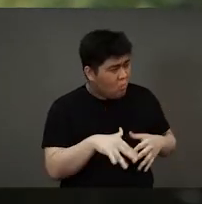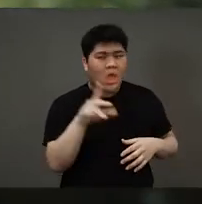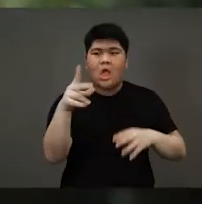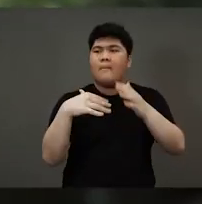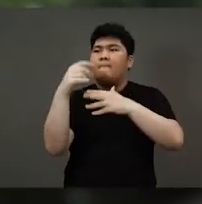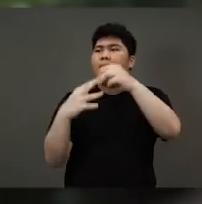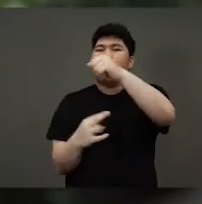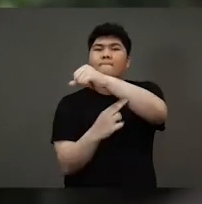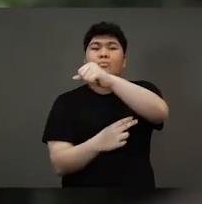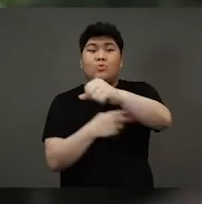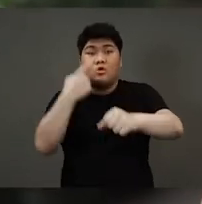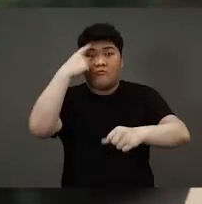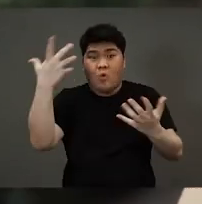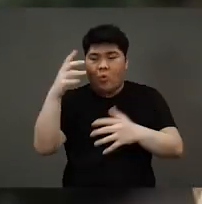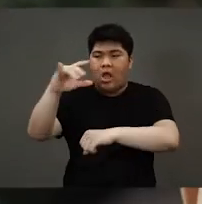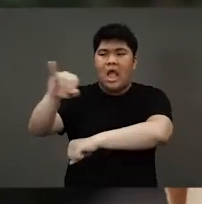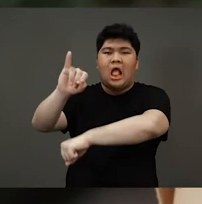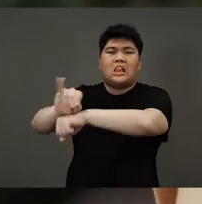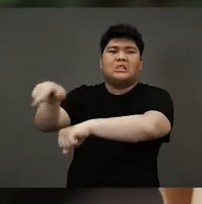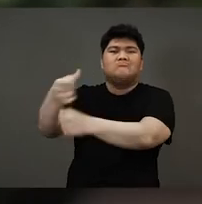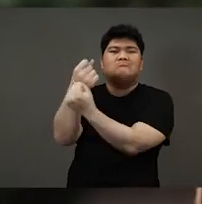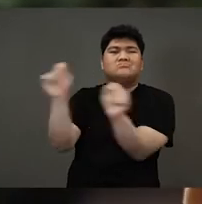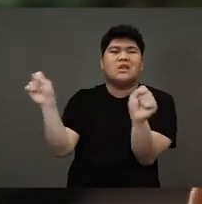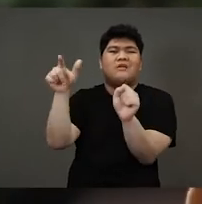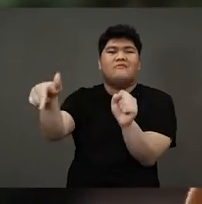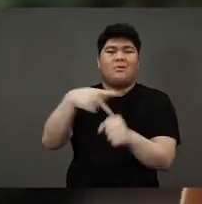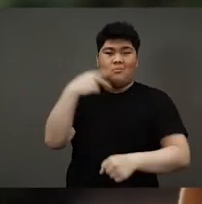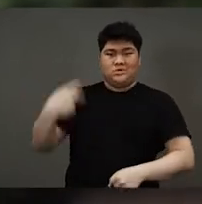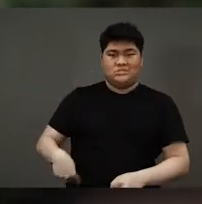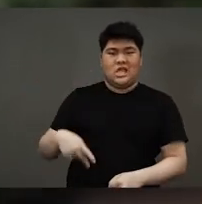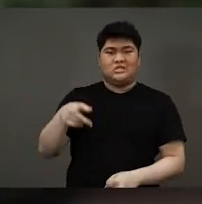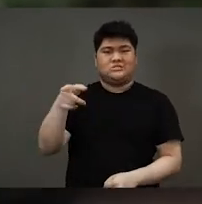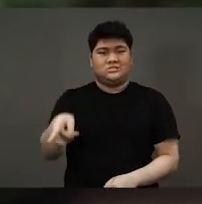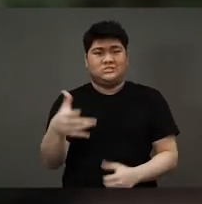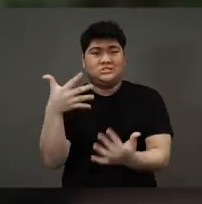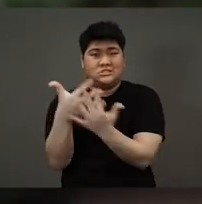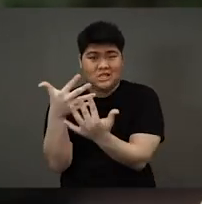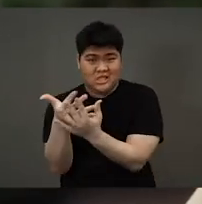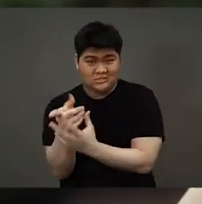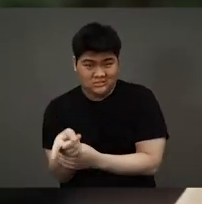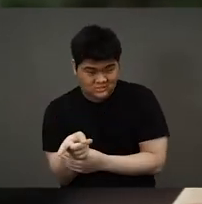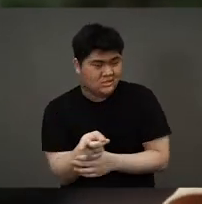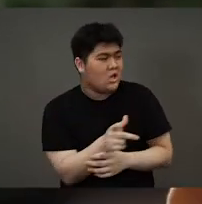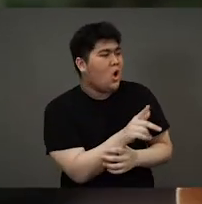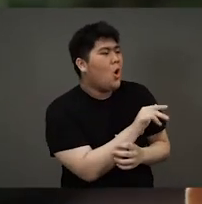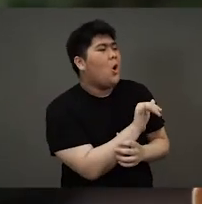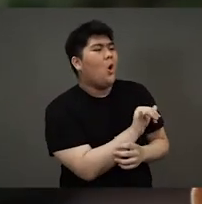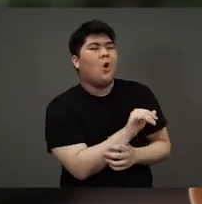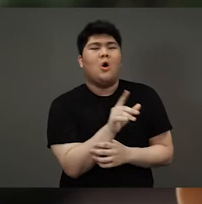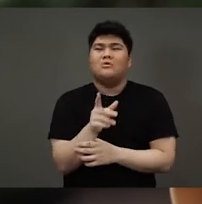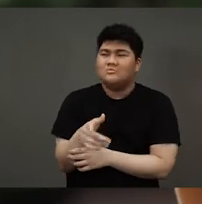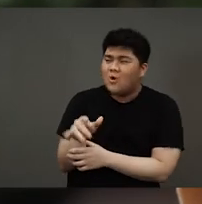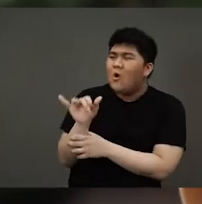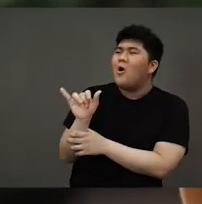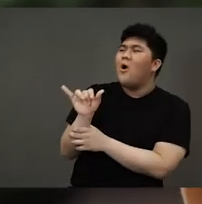he was trying to build a bridge to save another princess who was on the other side on an island waiting